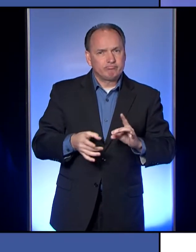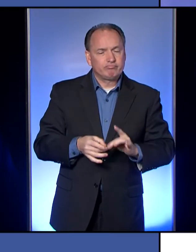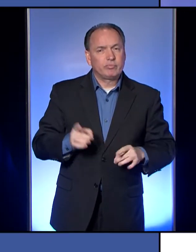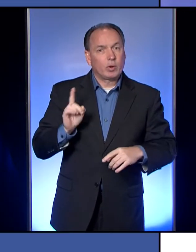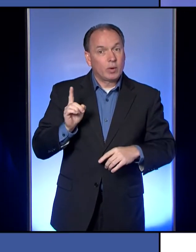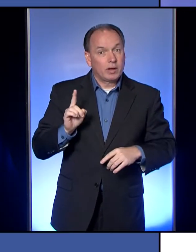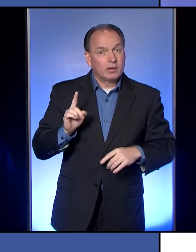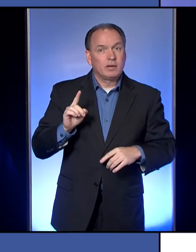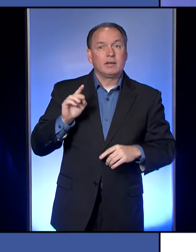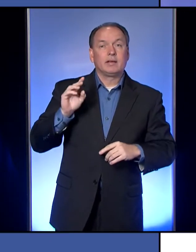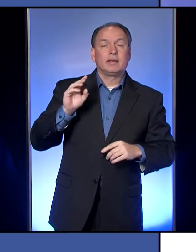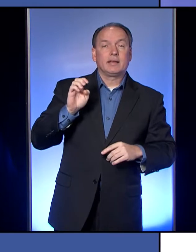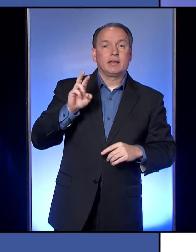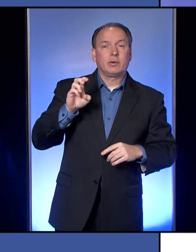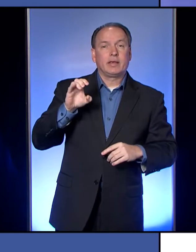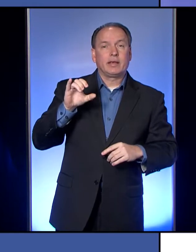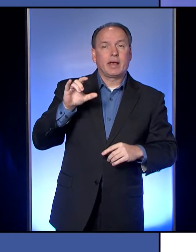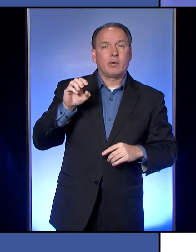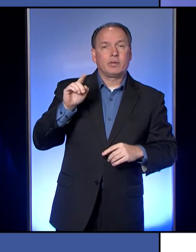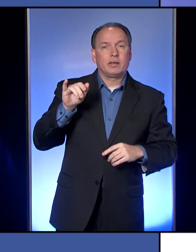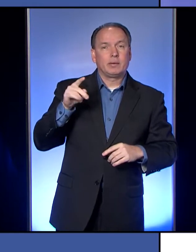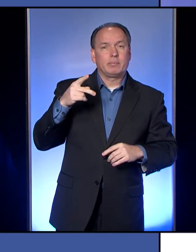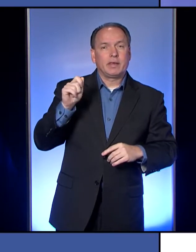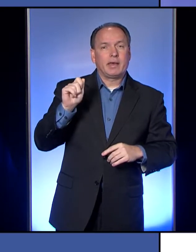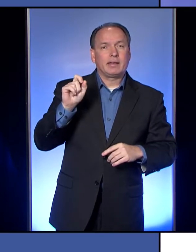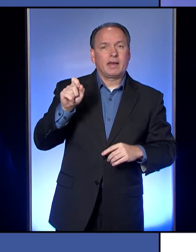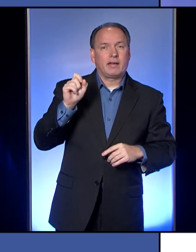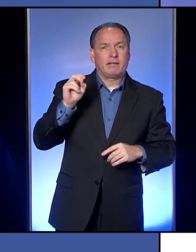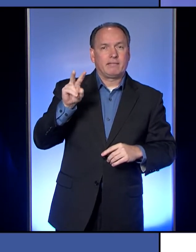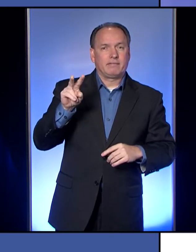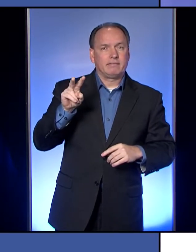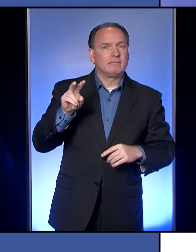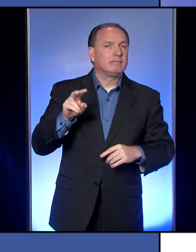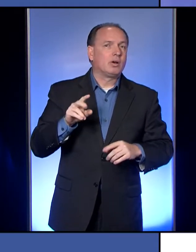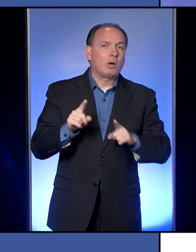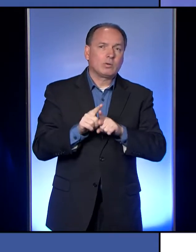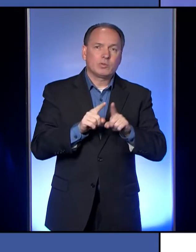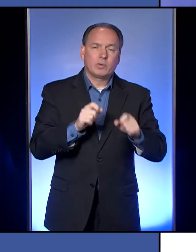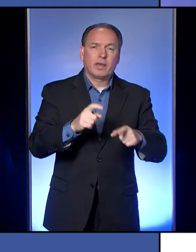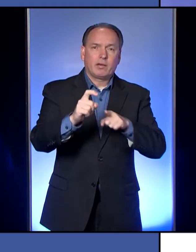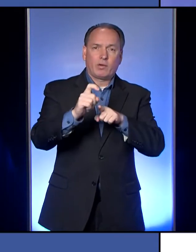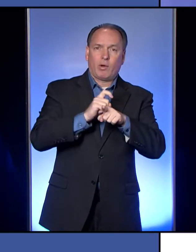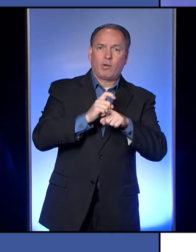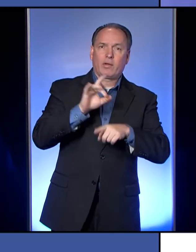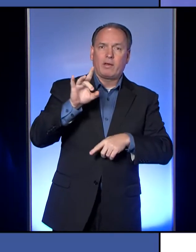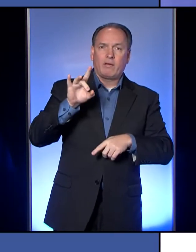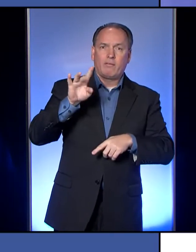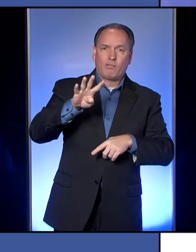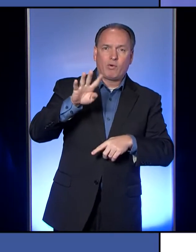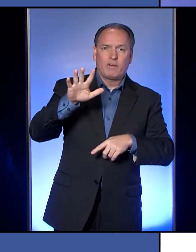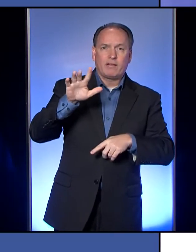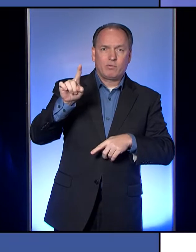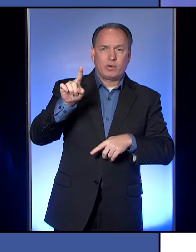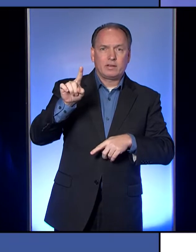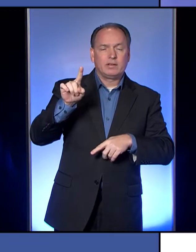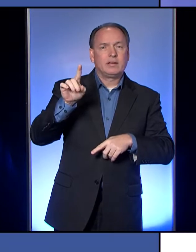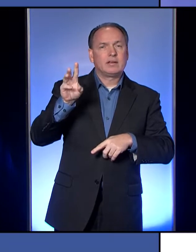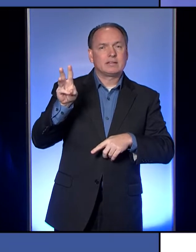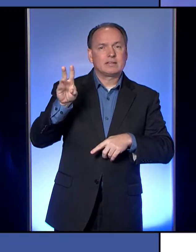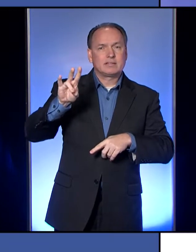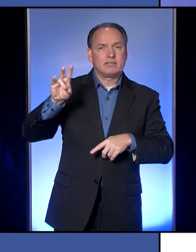please go to eriecountypa.gov and find that information. And you can always call us at 451-6700